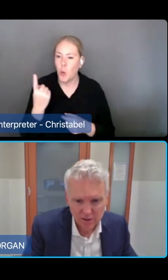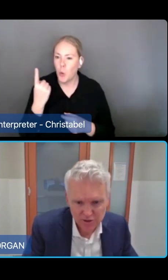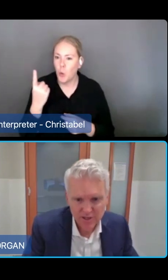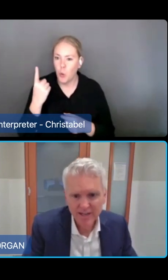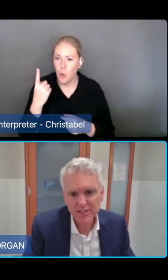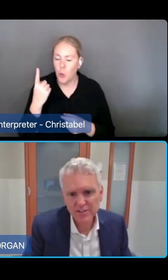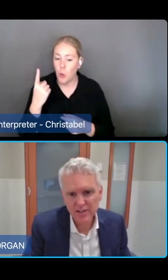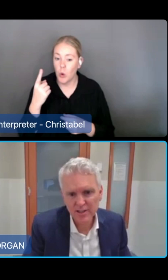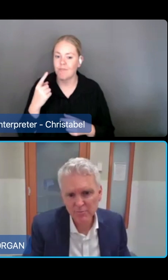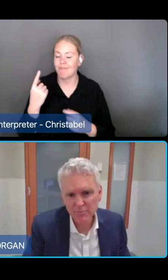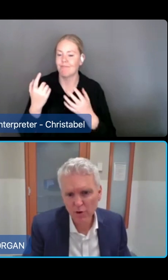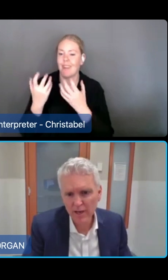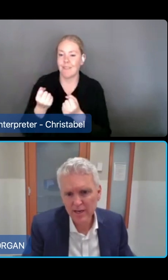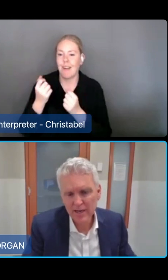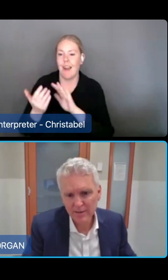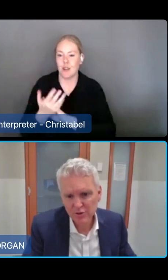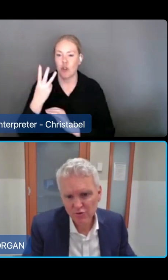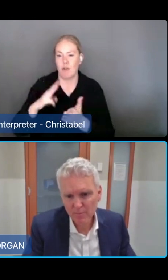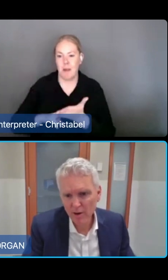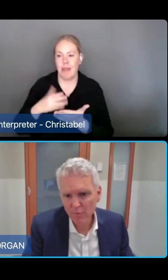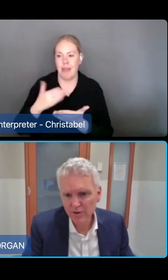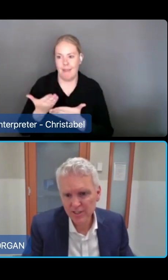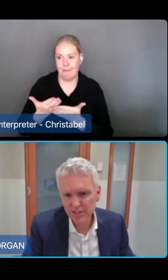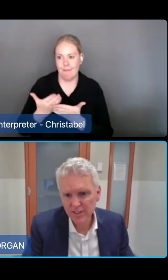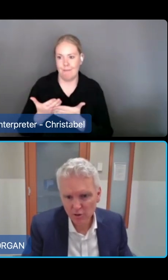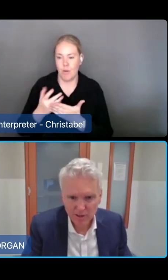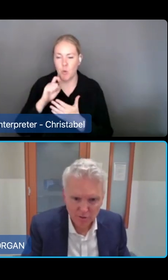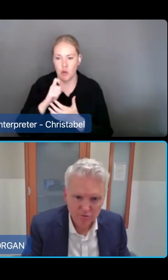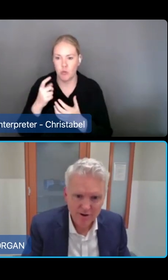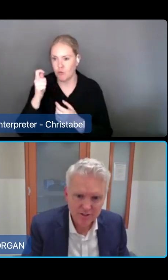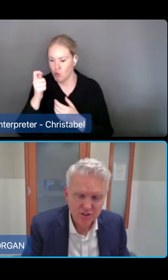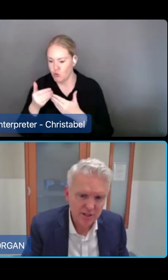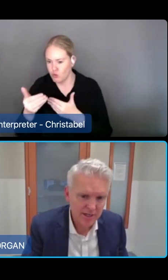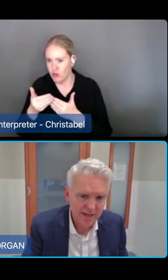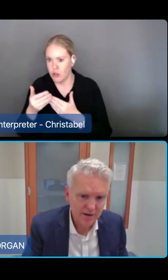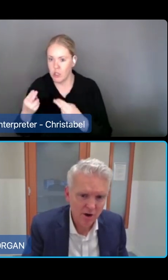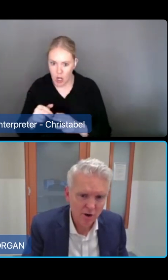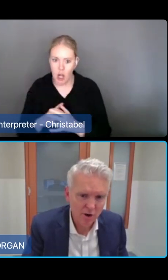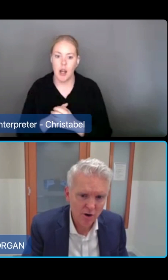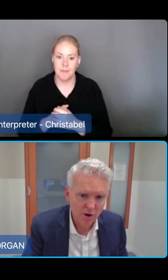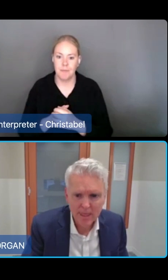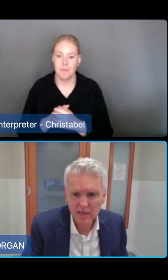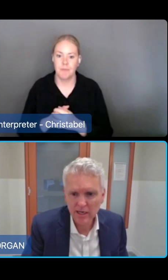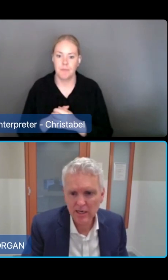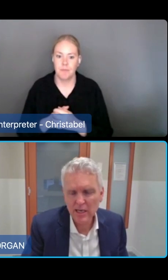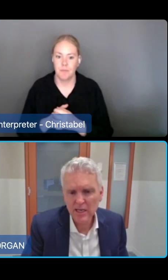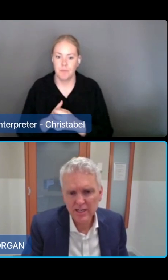access to that support, streamline processes when older people do transition in and out of home,